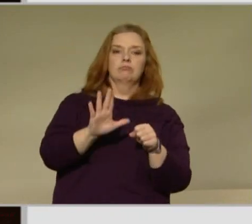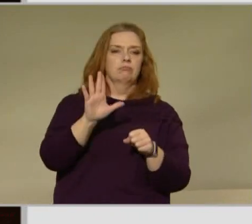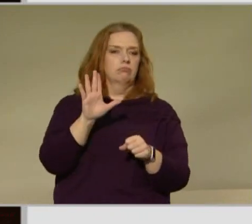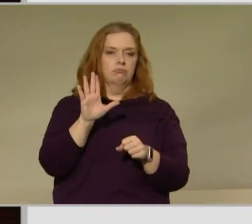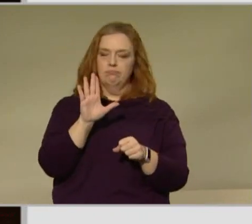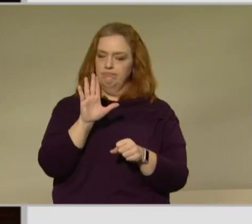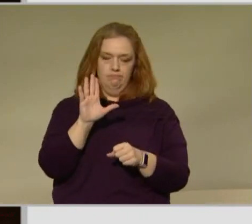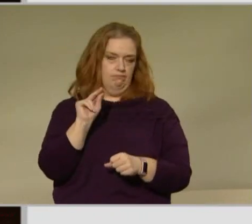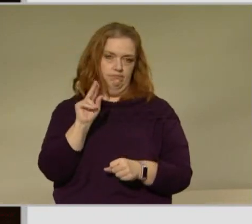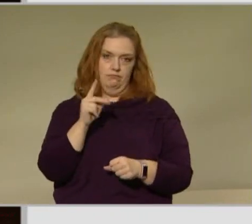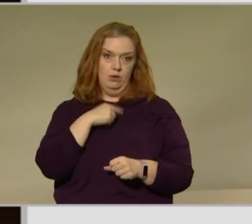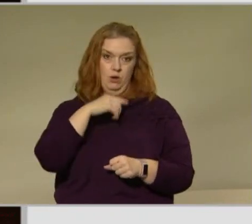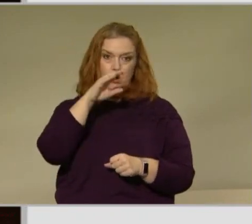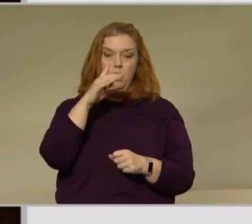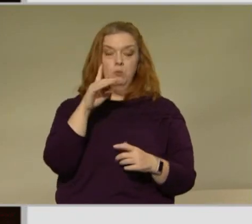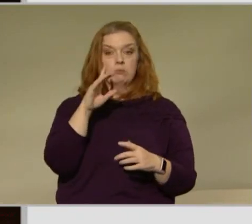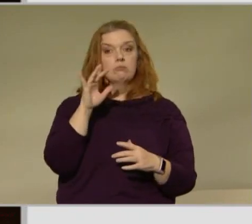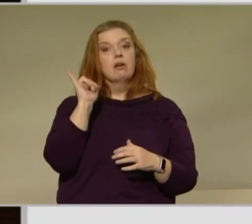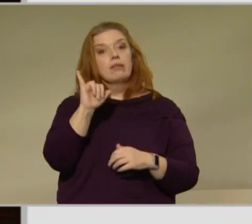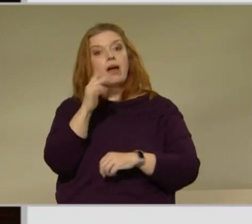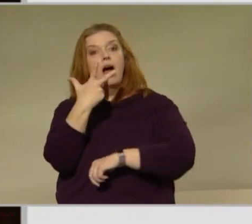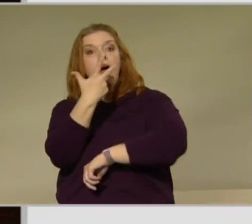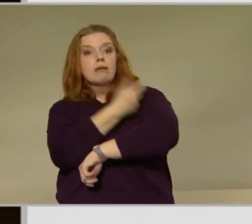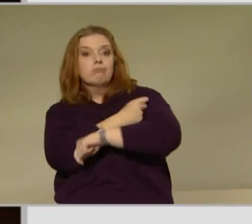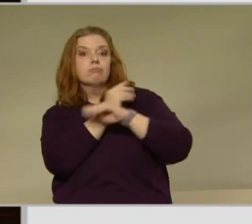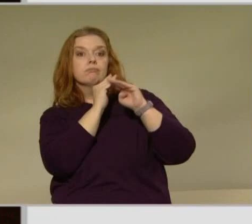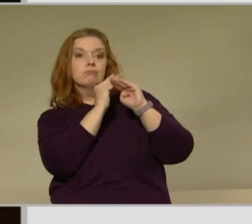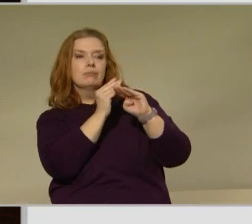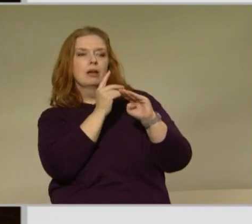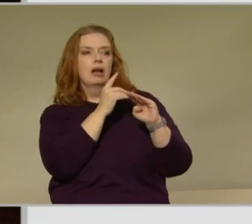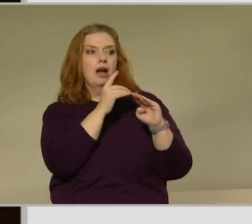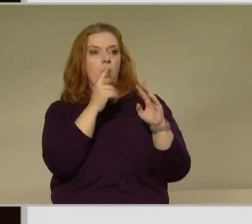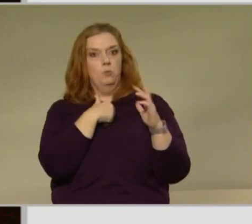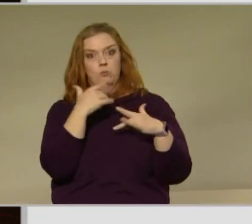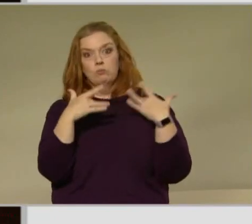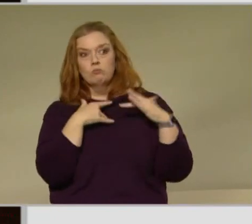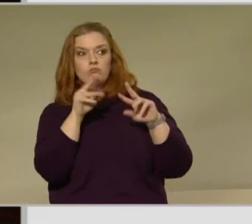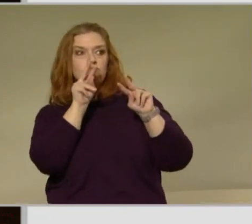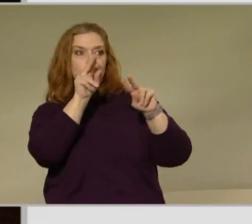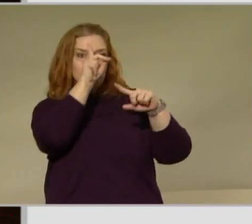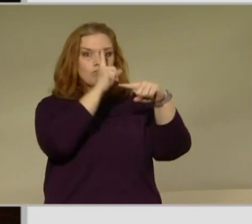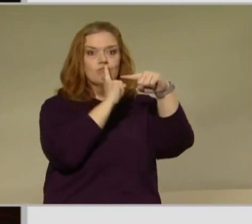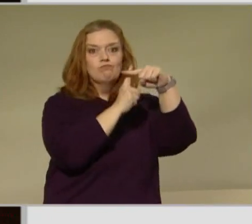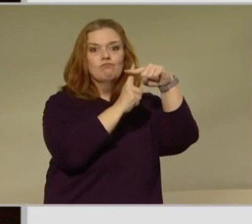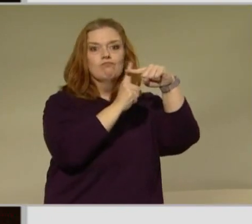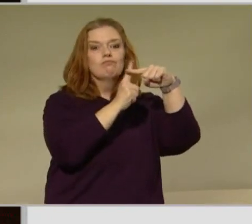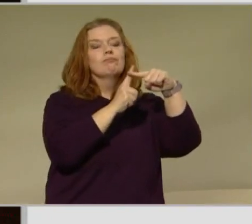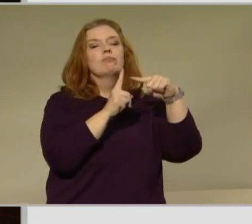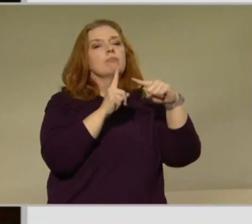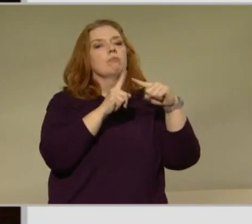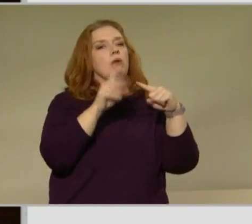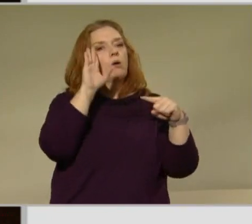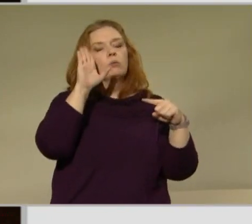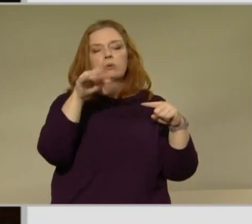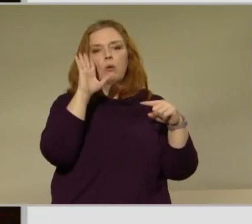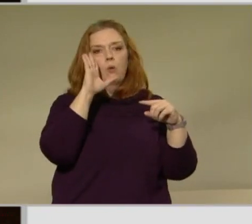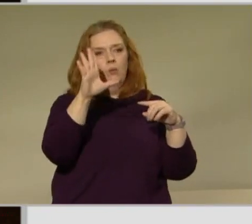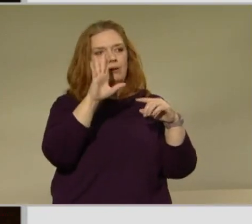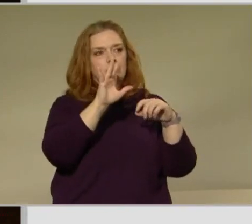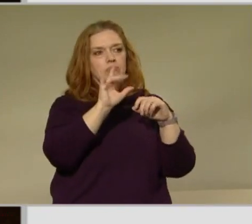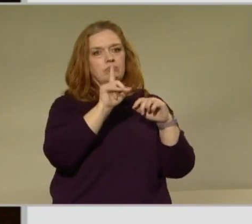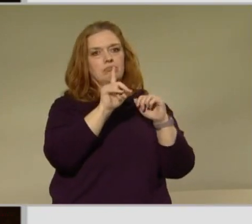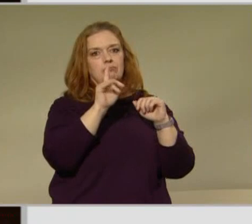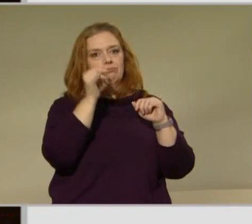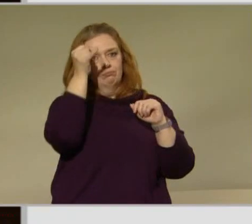for a while we're excited about it it's a hopefully going to be a very helpful tool for us and we also are very